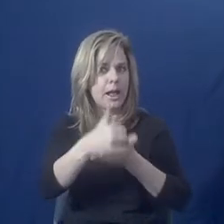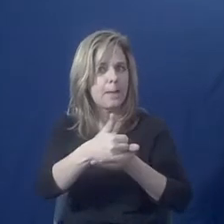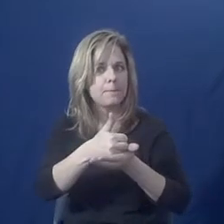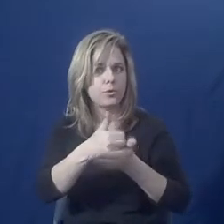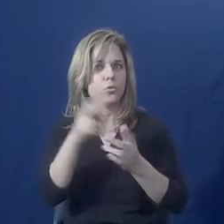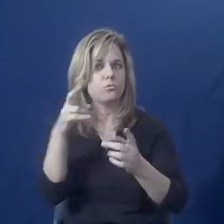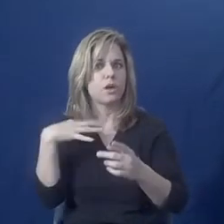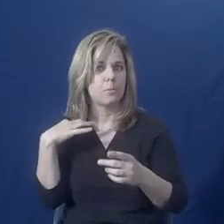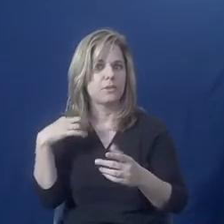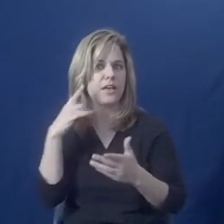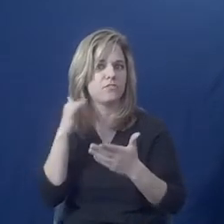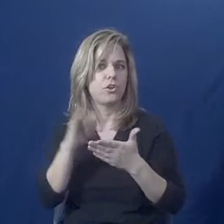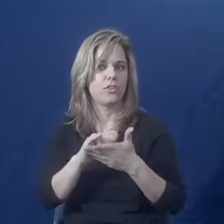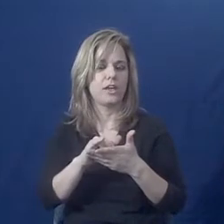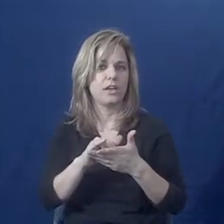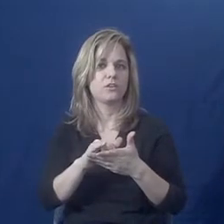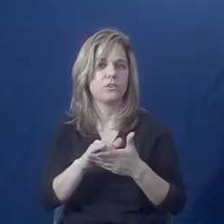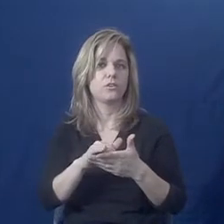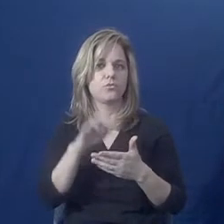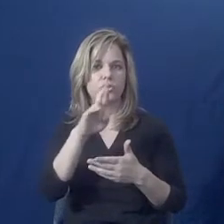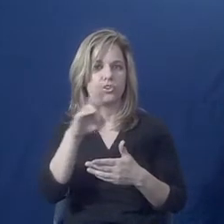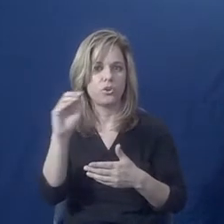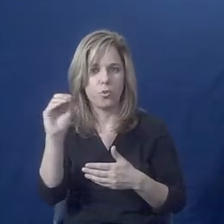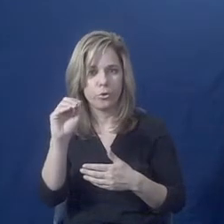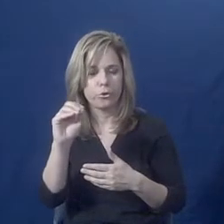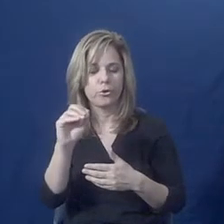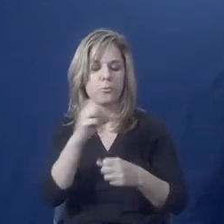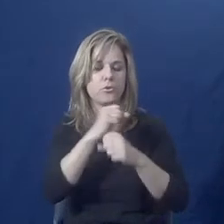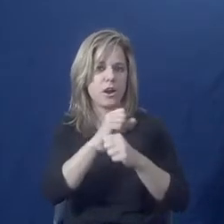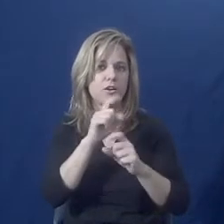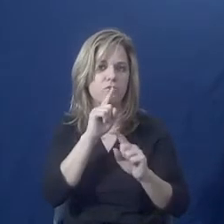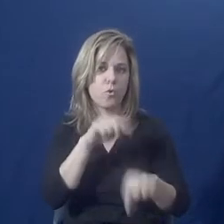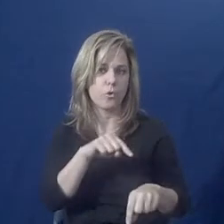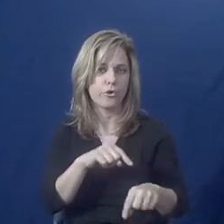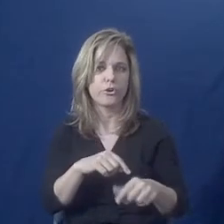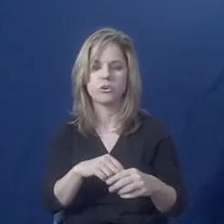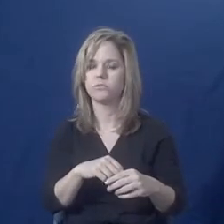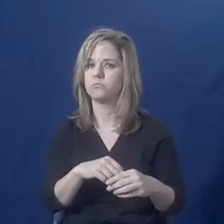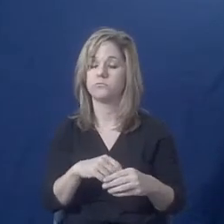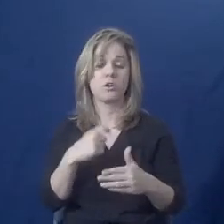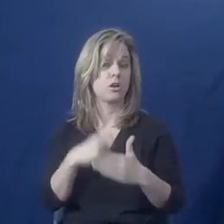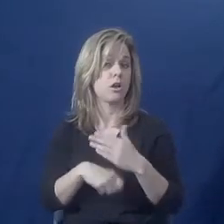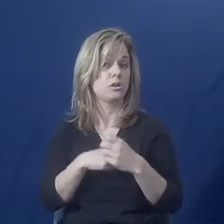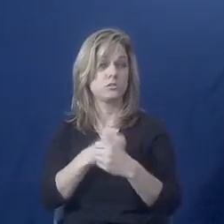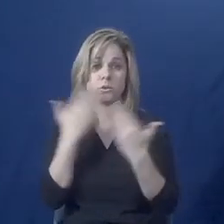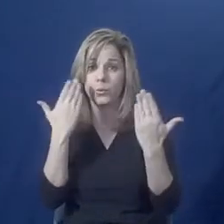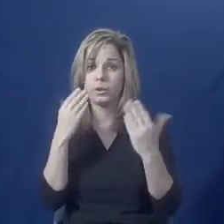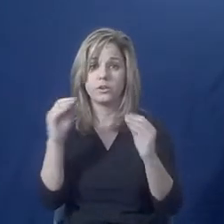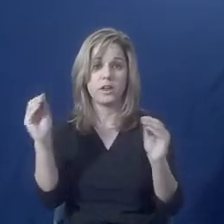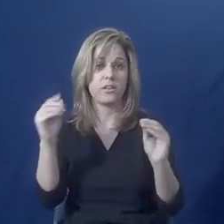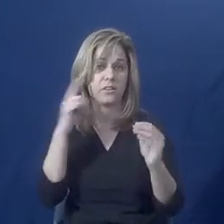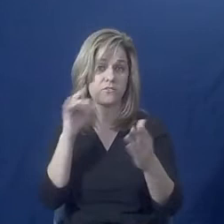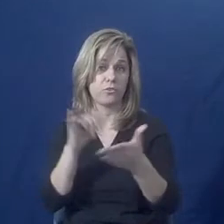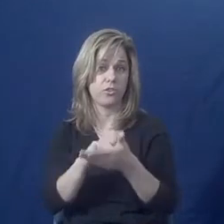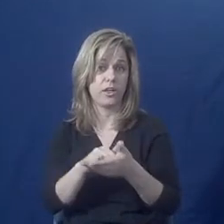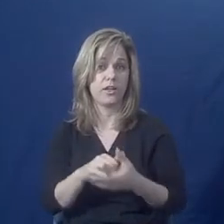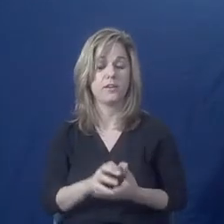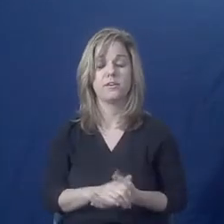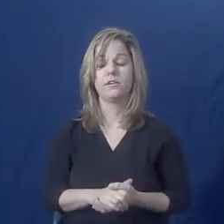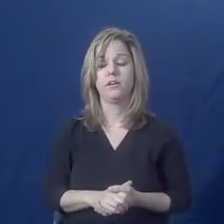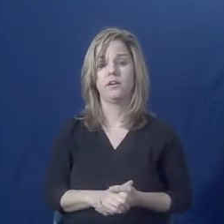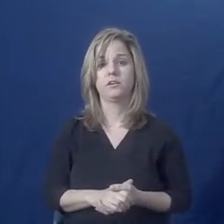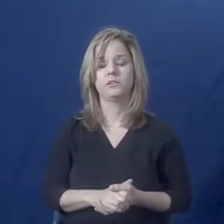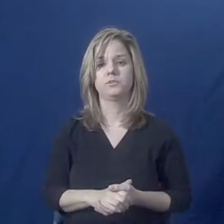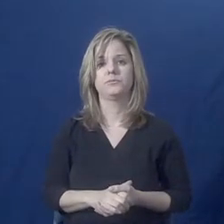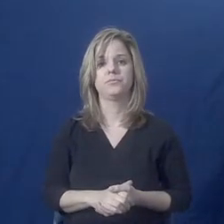order or a protective order. It does not cost any money to get one of these orders. Many places are